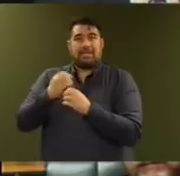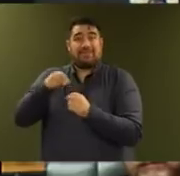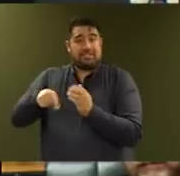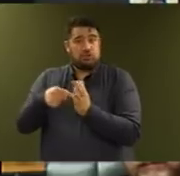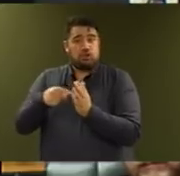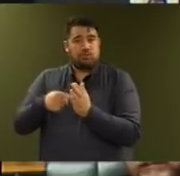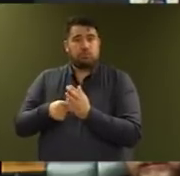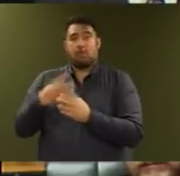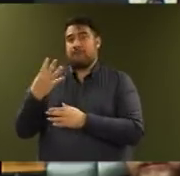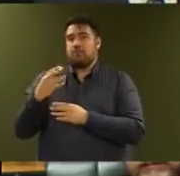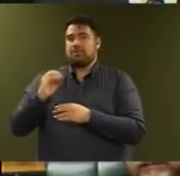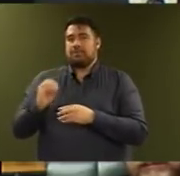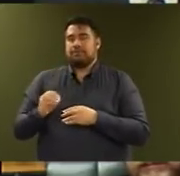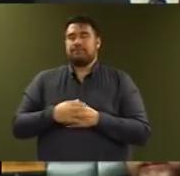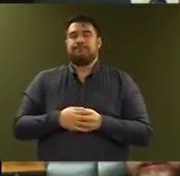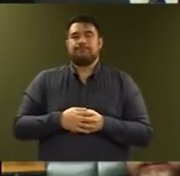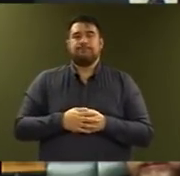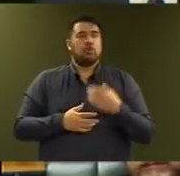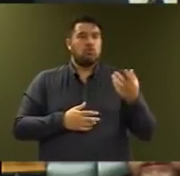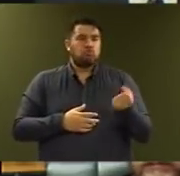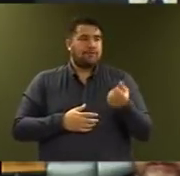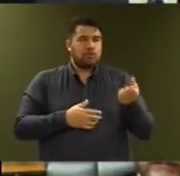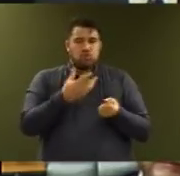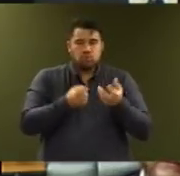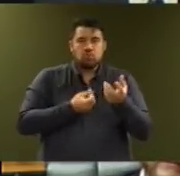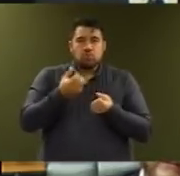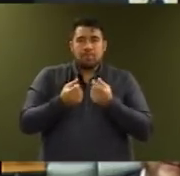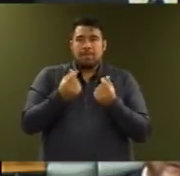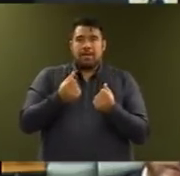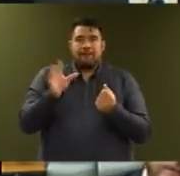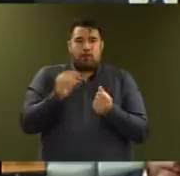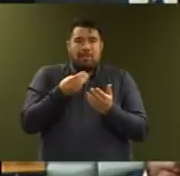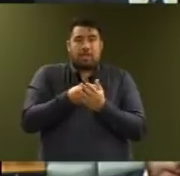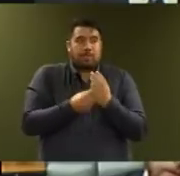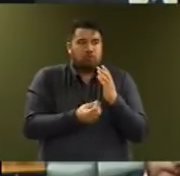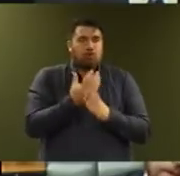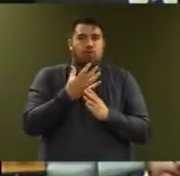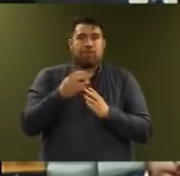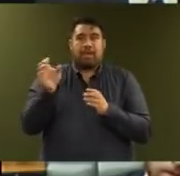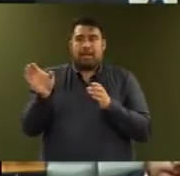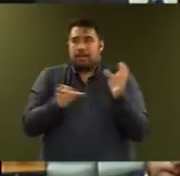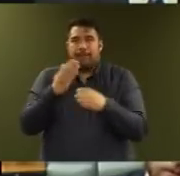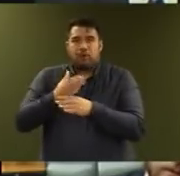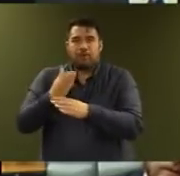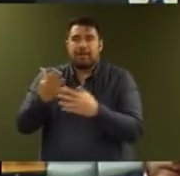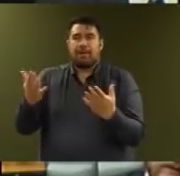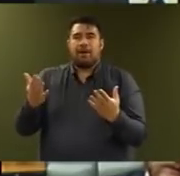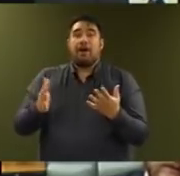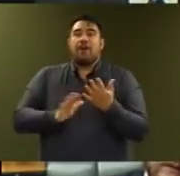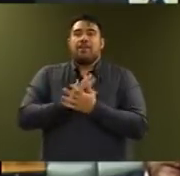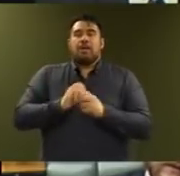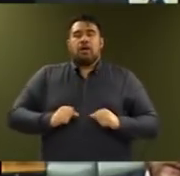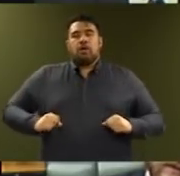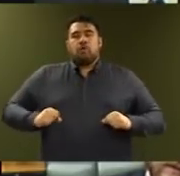expected revenue has been generated from economic and employment growth. This does give us breathing space to properly consider